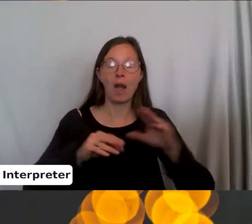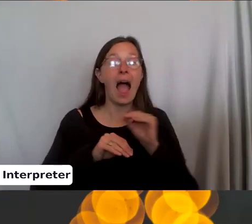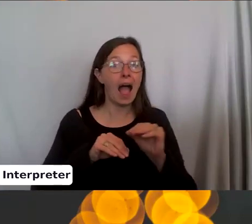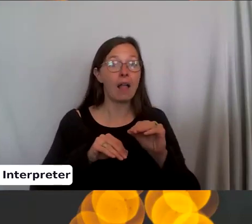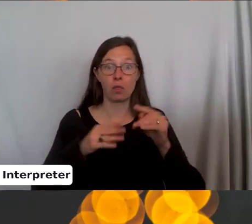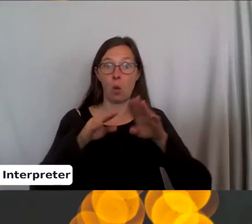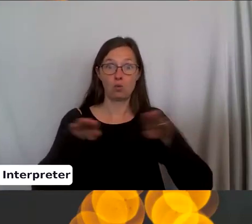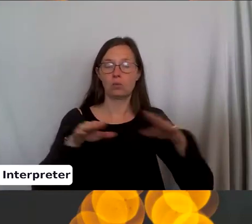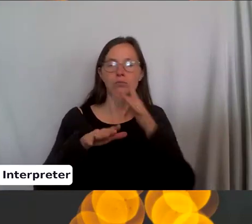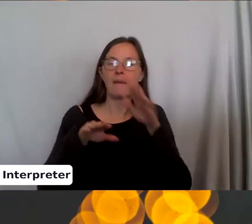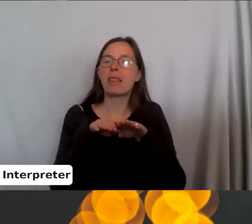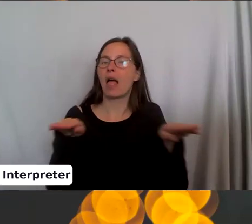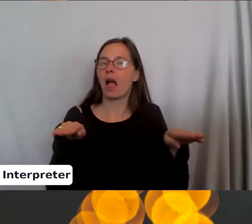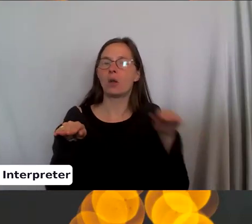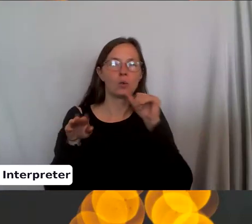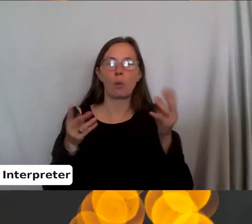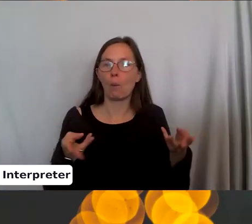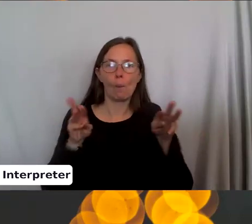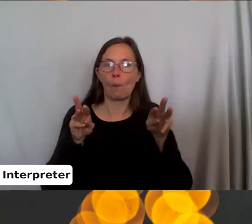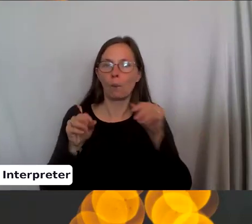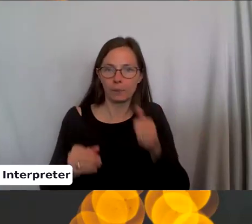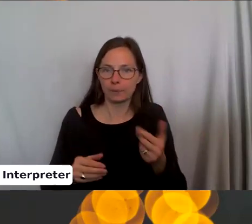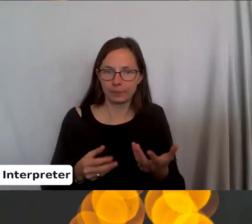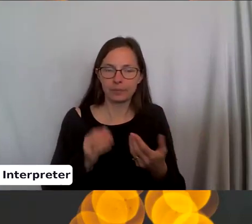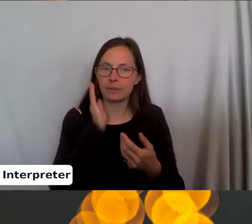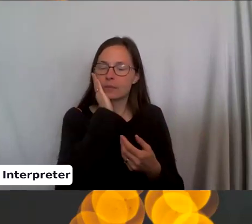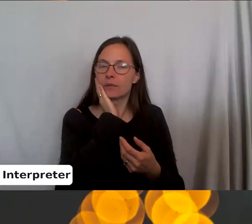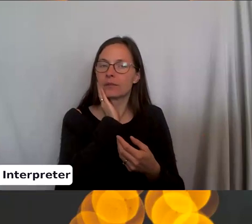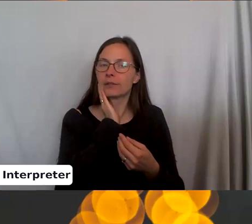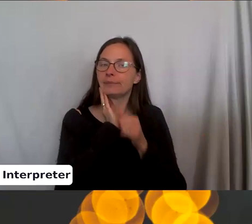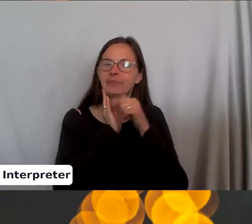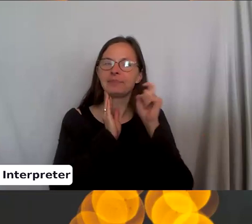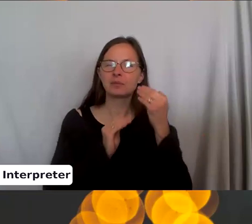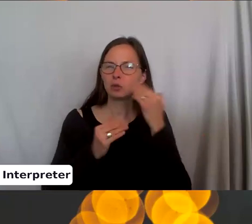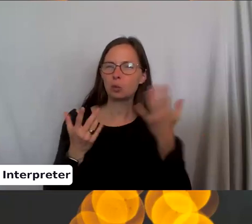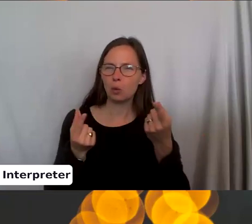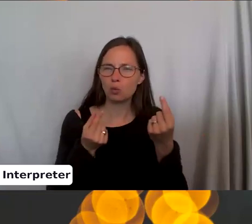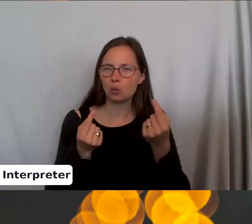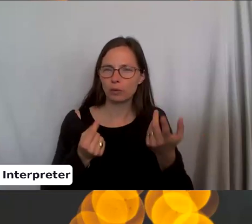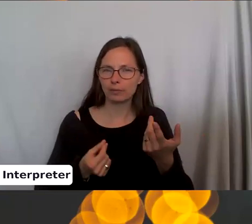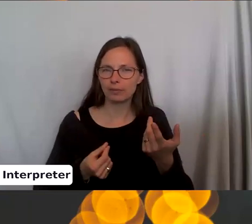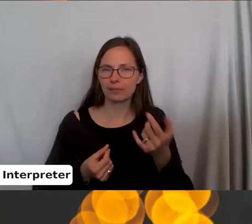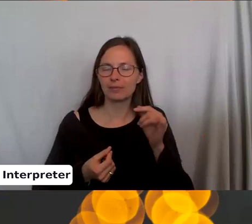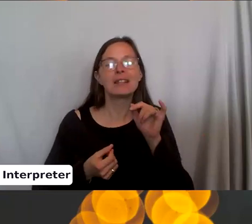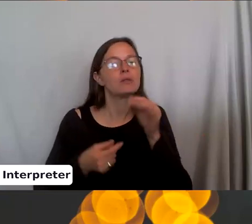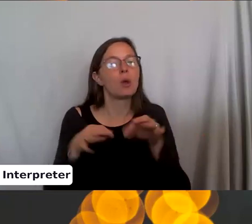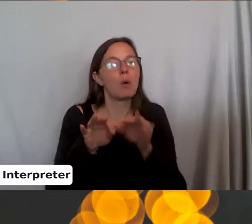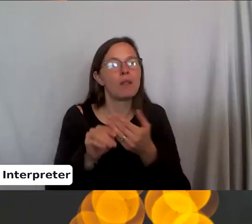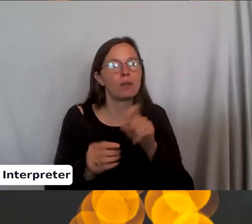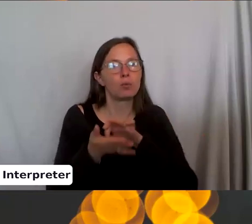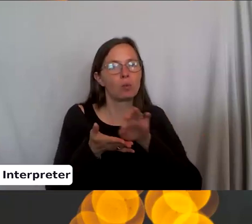and it won't roll. And you don't have to really know what you're doing as long as you count. So